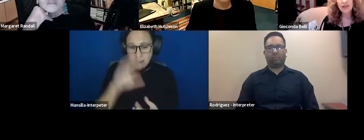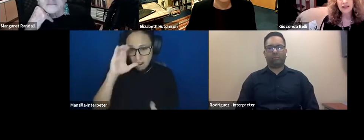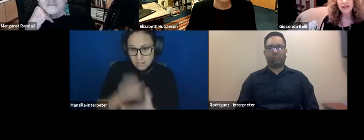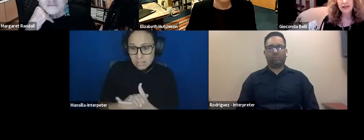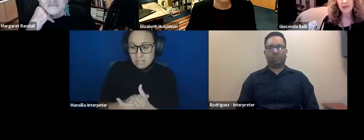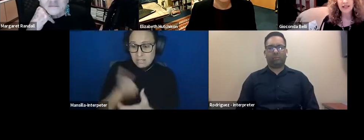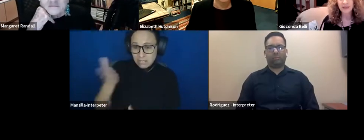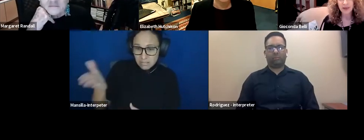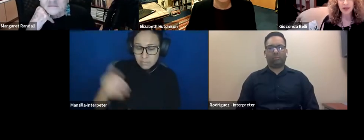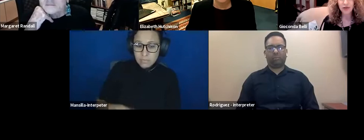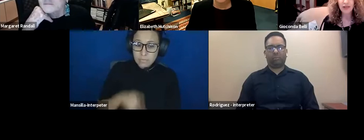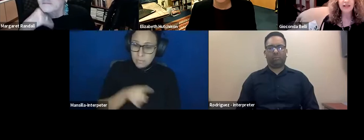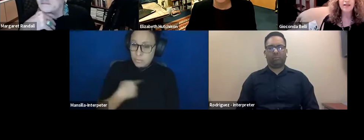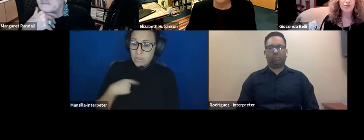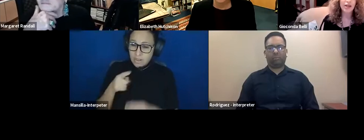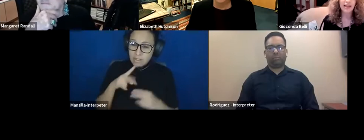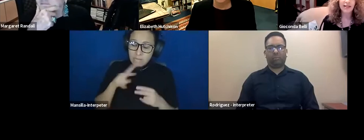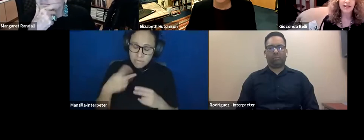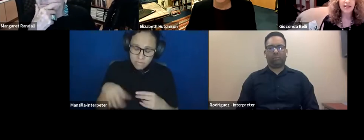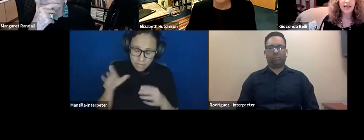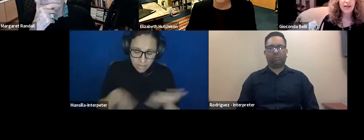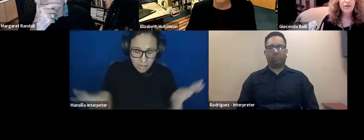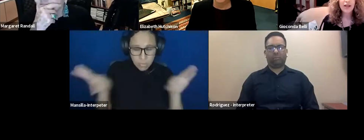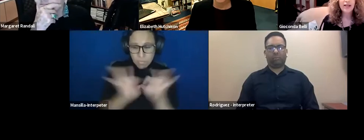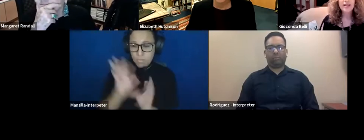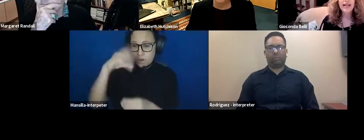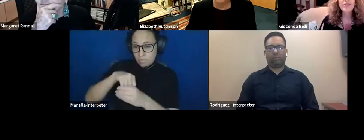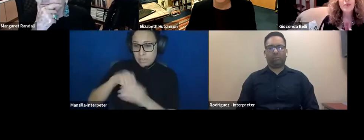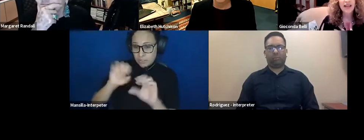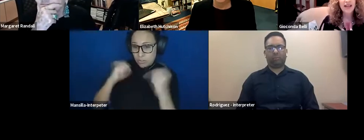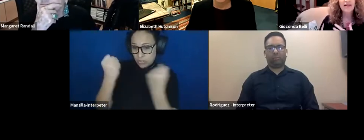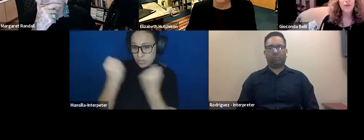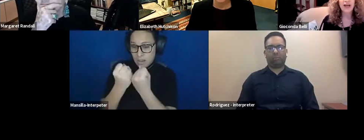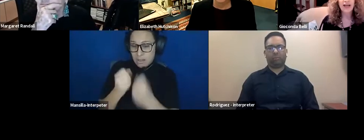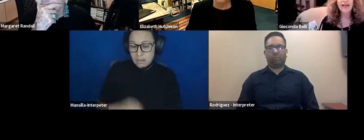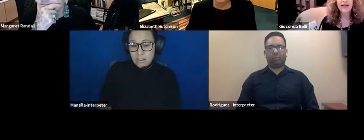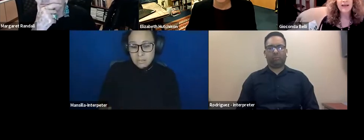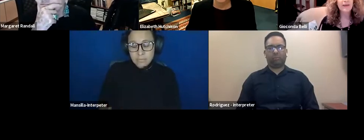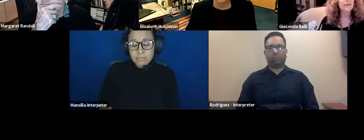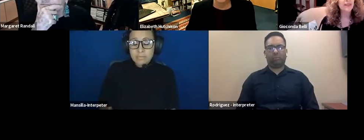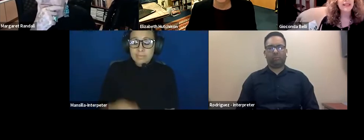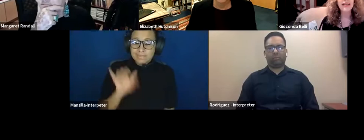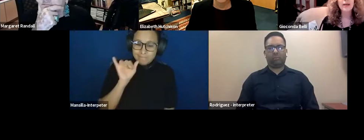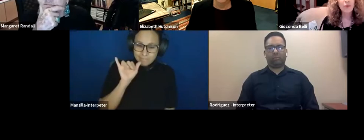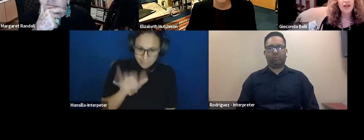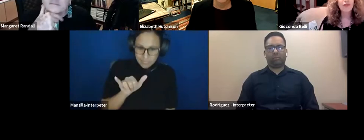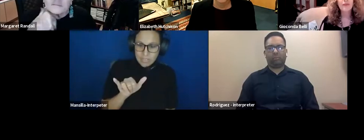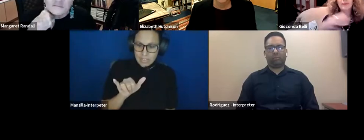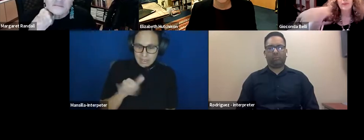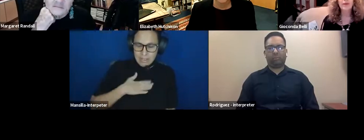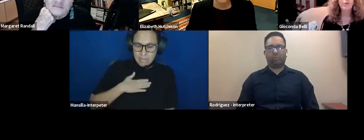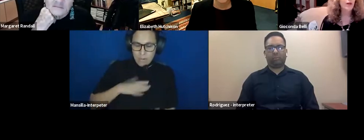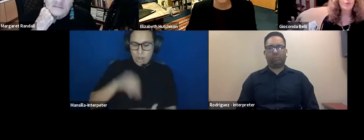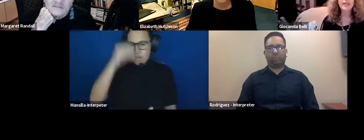very important participation in the society. So that's, that's what I what I take away